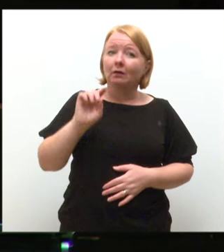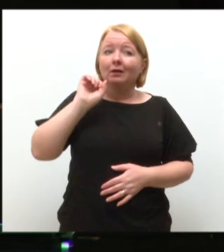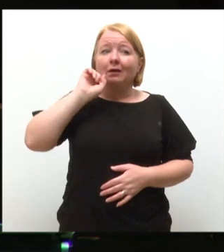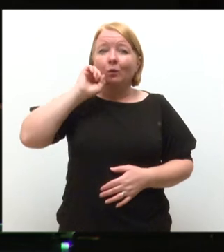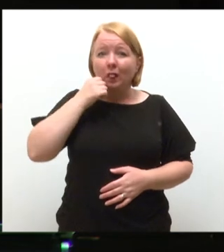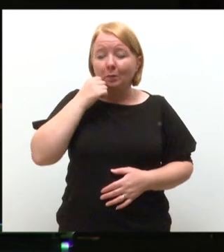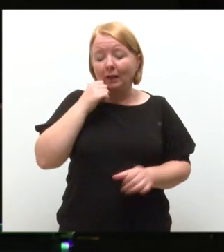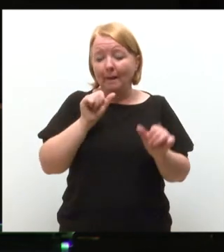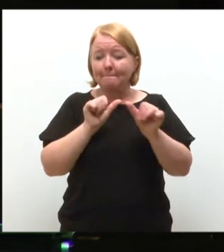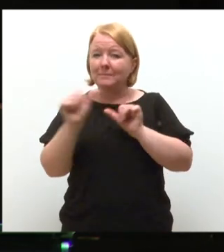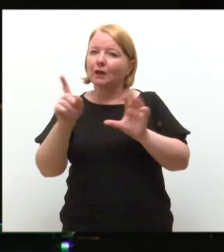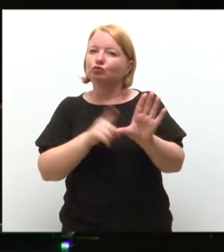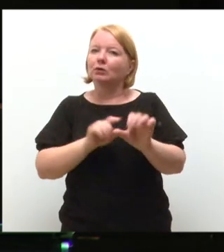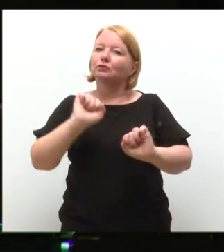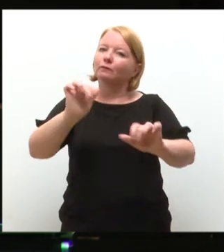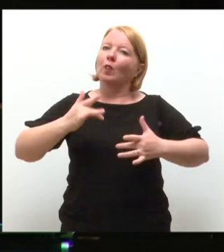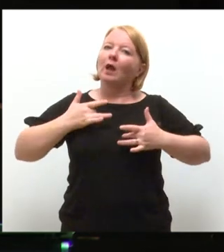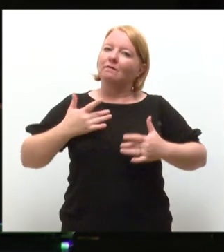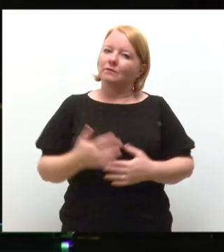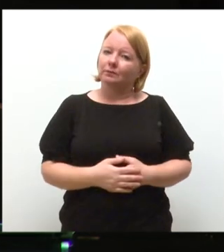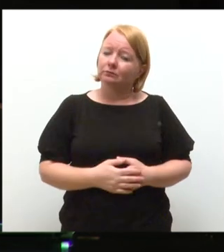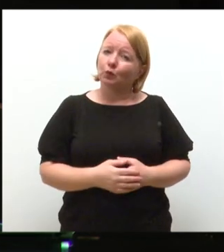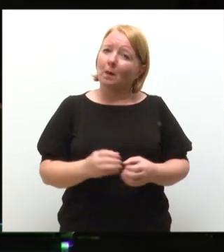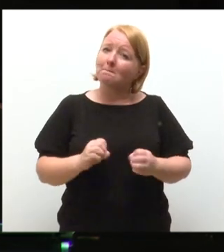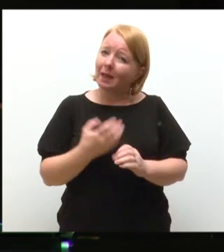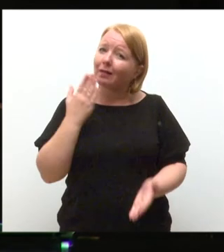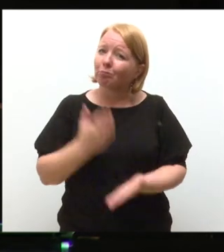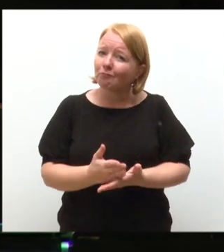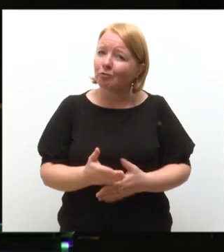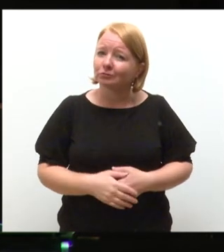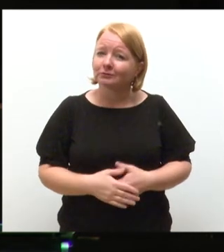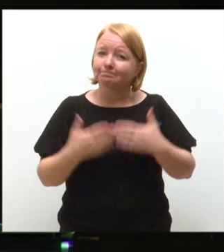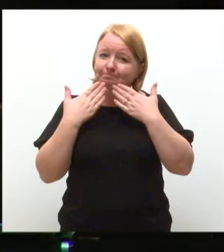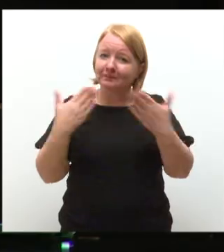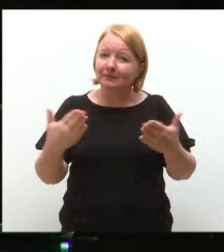the best years of your life. Make the most of them. Thank you.